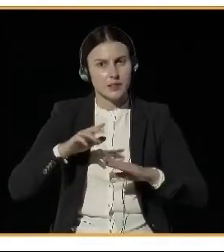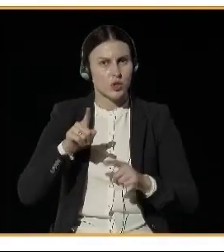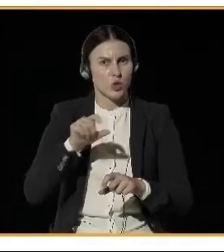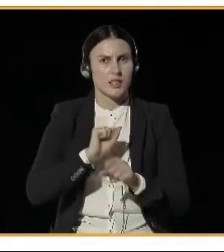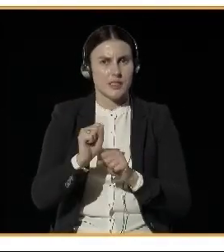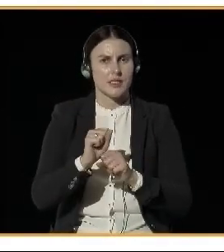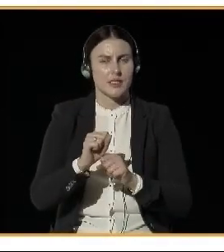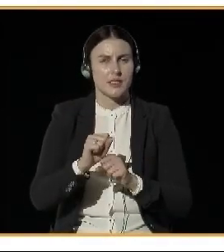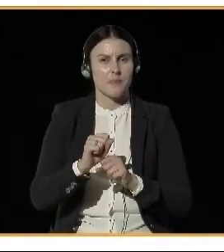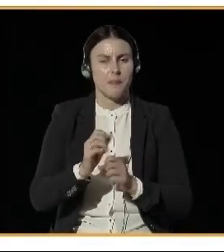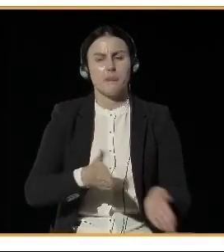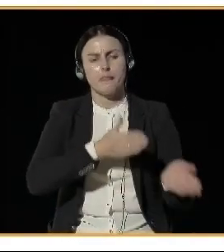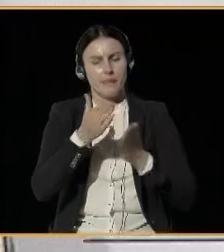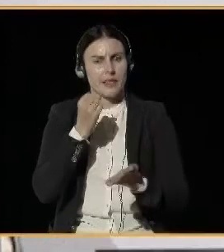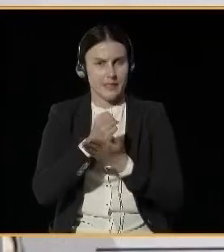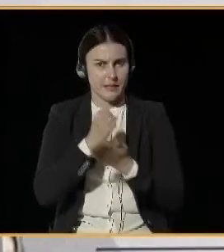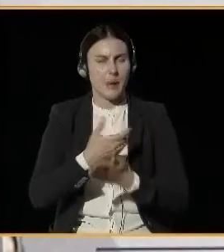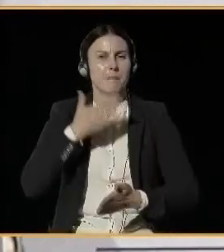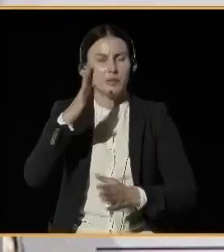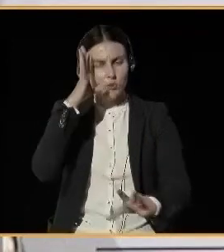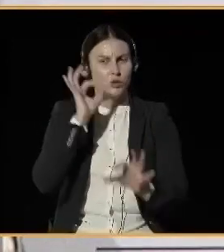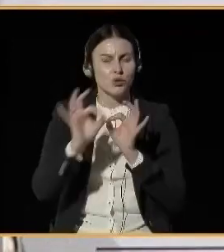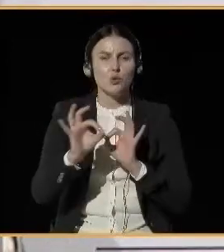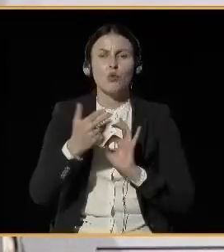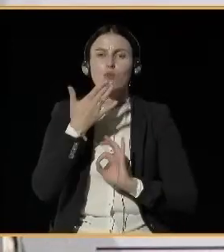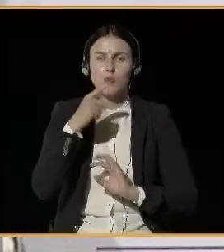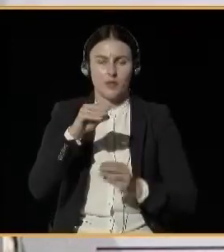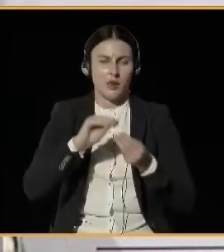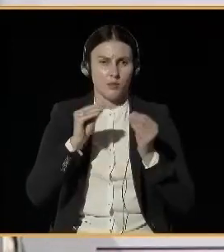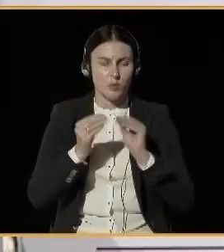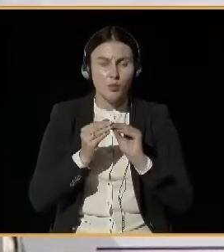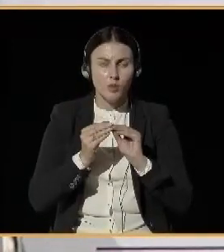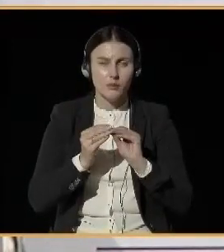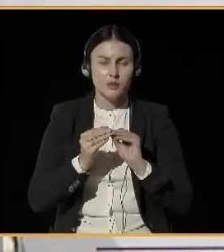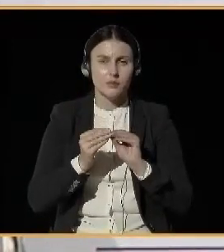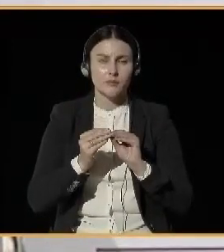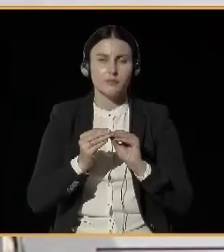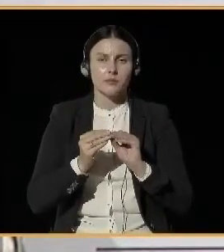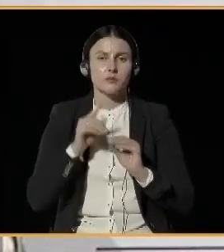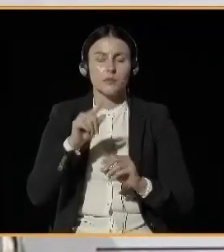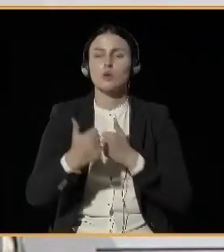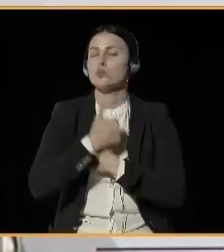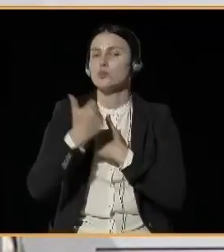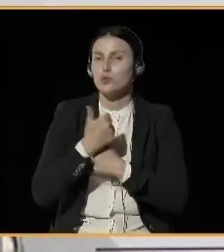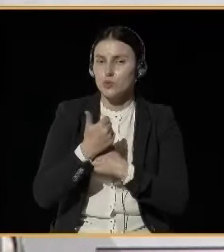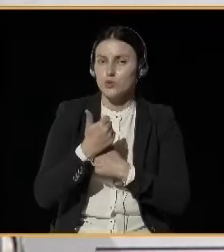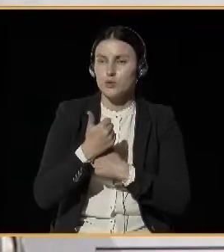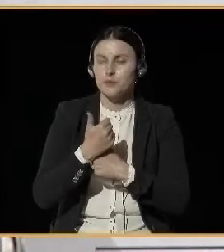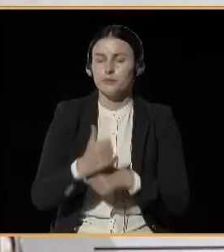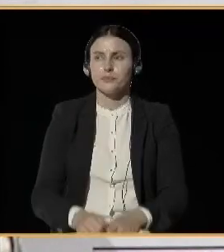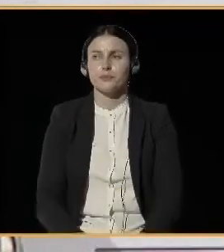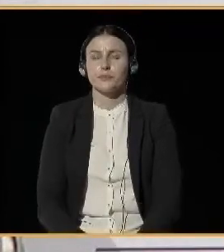about the problems and the sources of the problems with changing